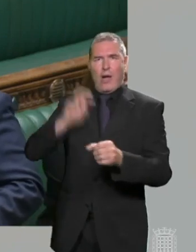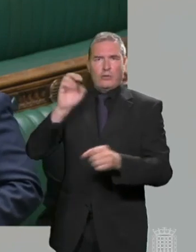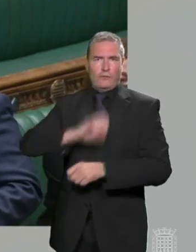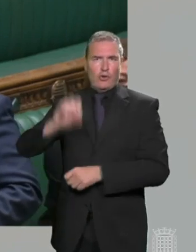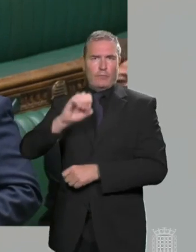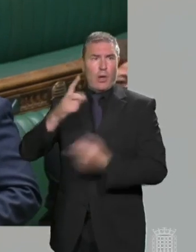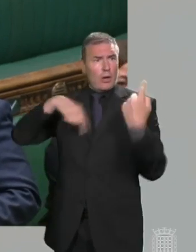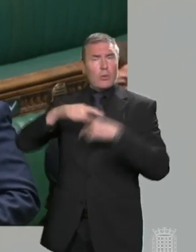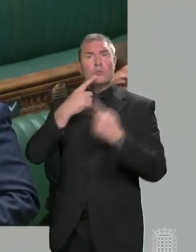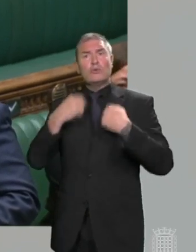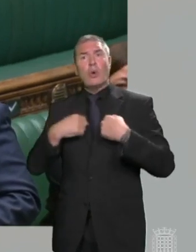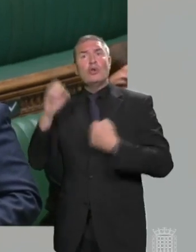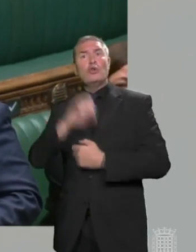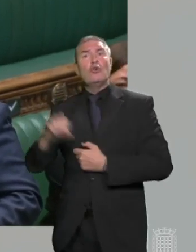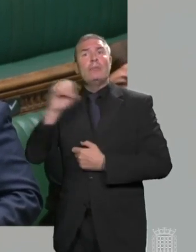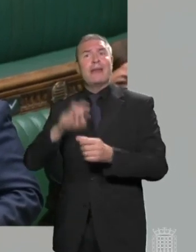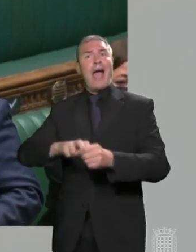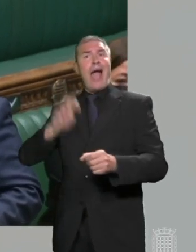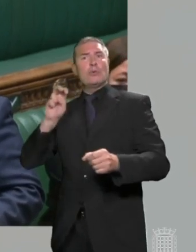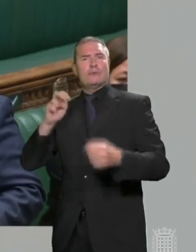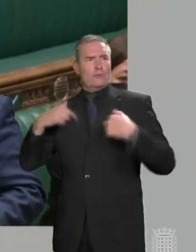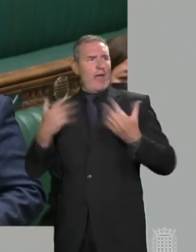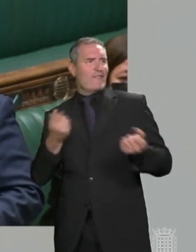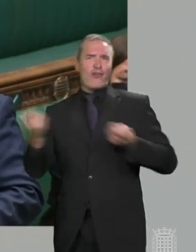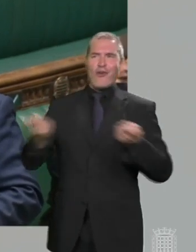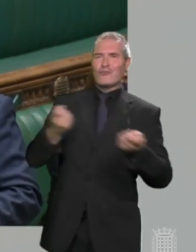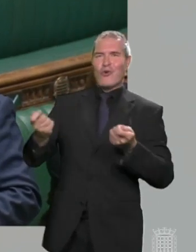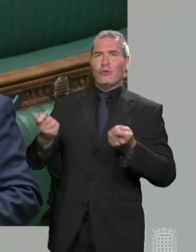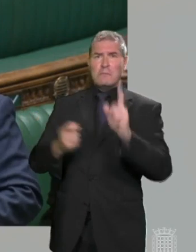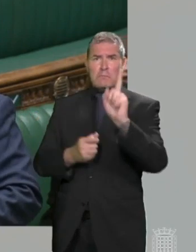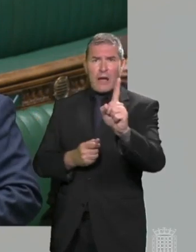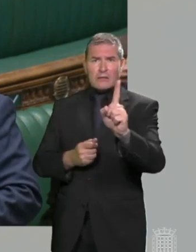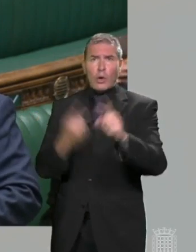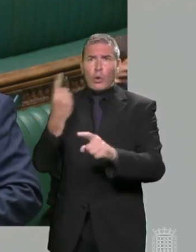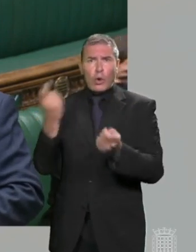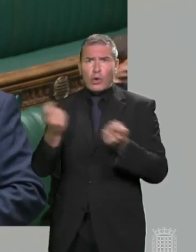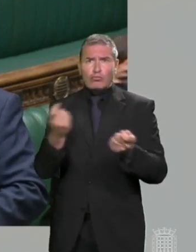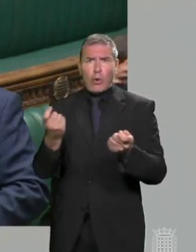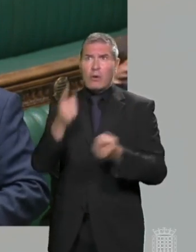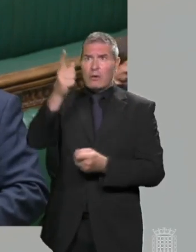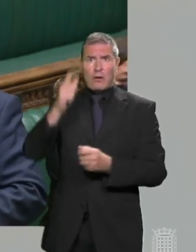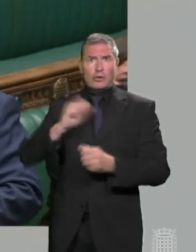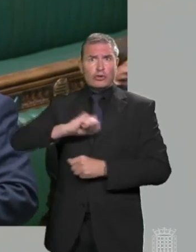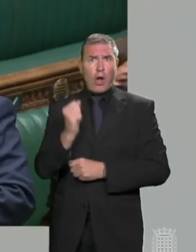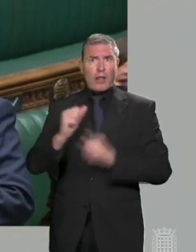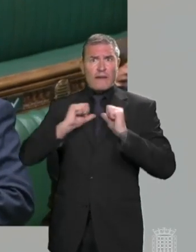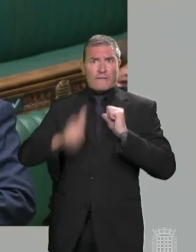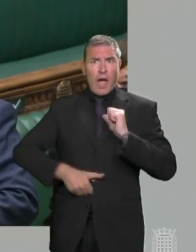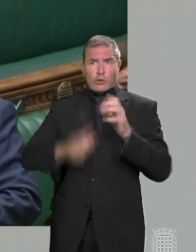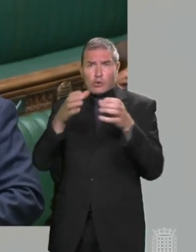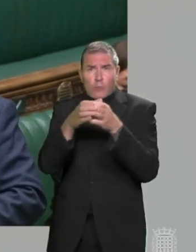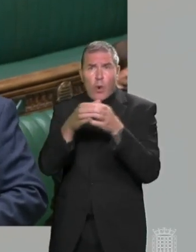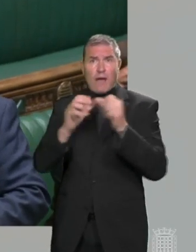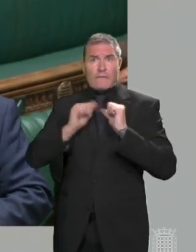Brexit was all about taking back control. But for our farmers and for our crofters, there's been no scrutiny.